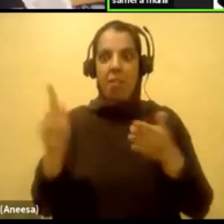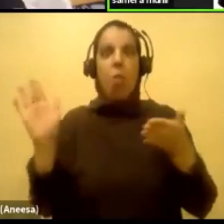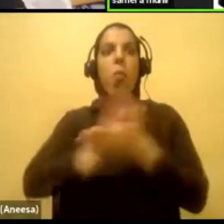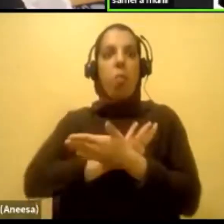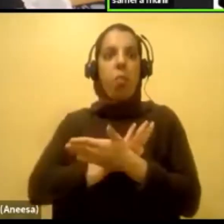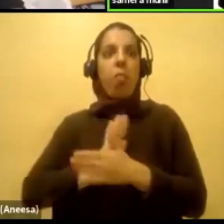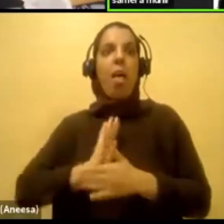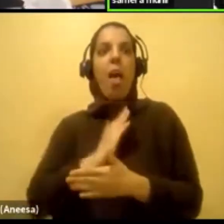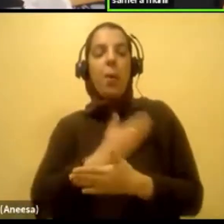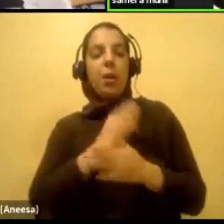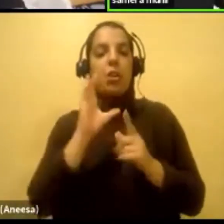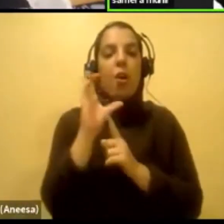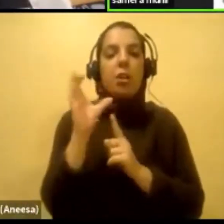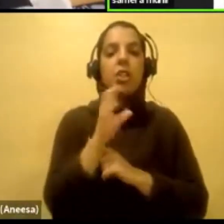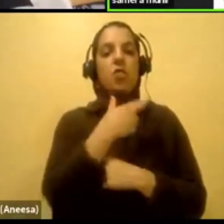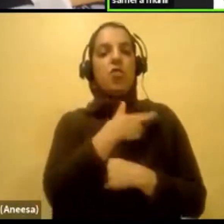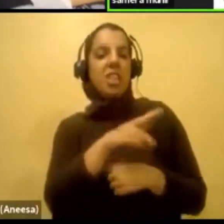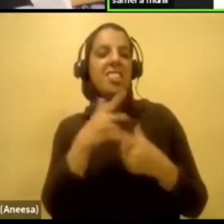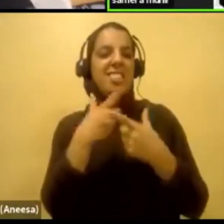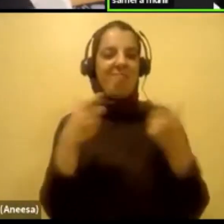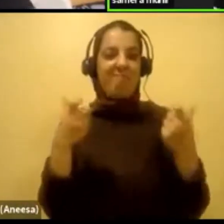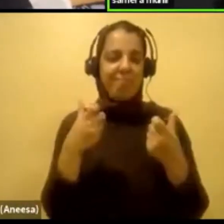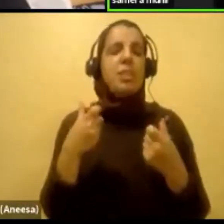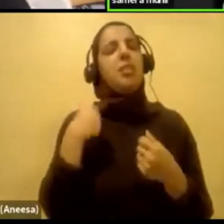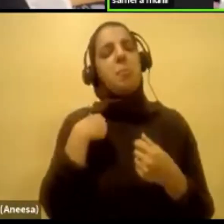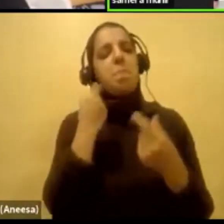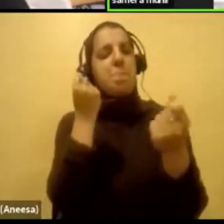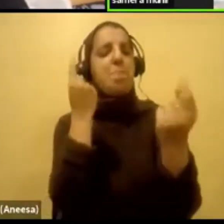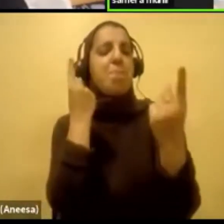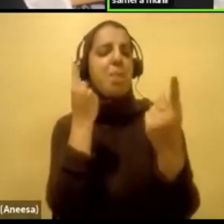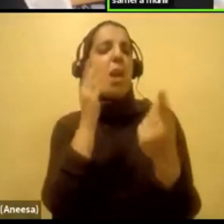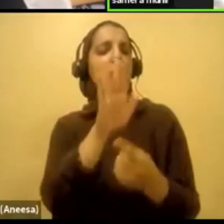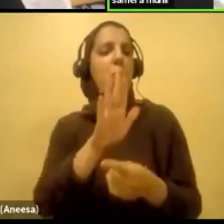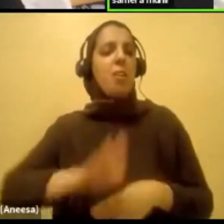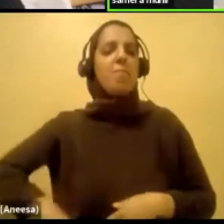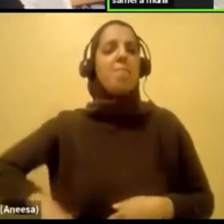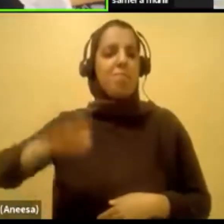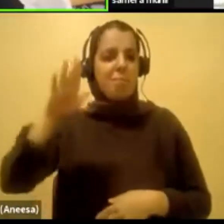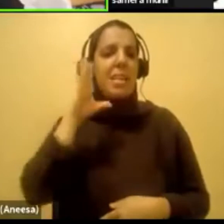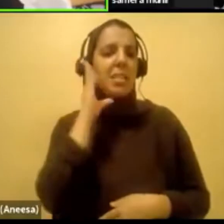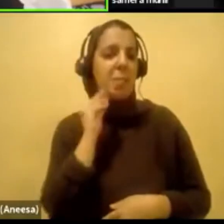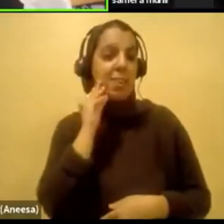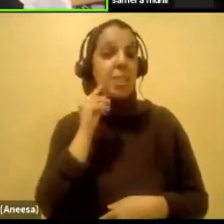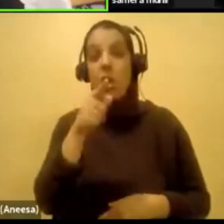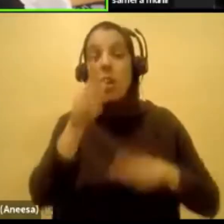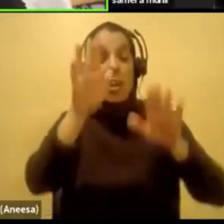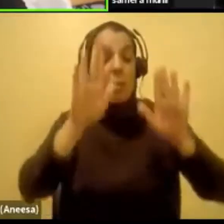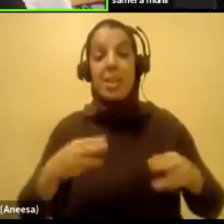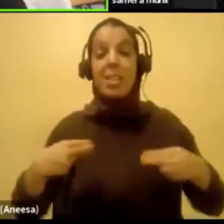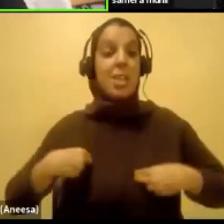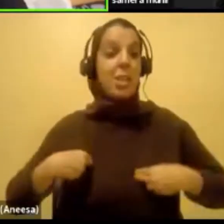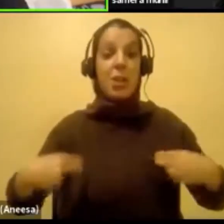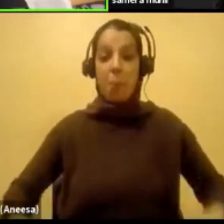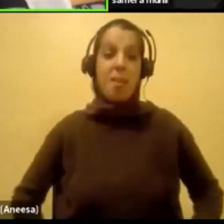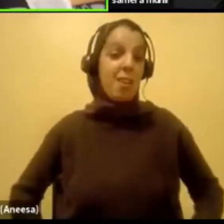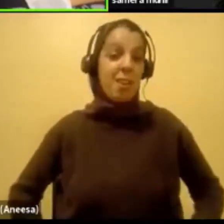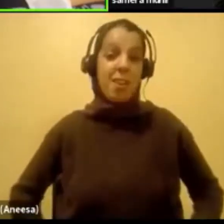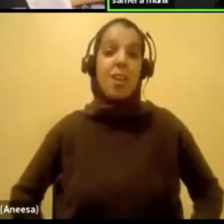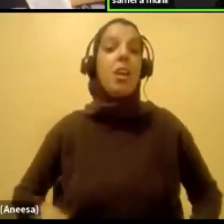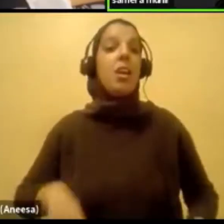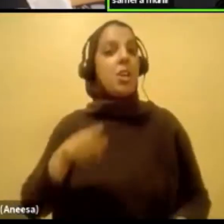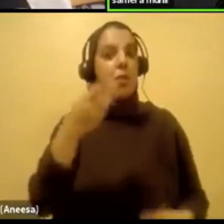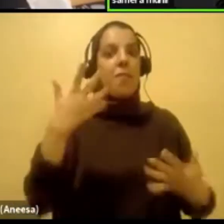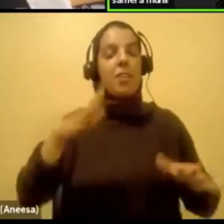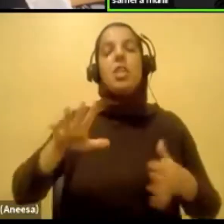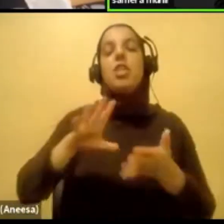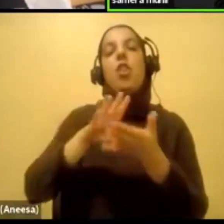totally can empathize with that. And you're an amazing human being. And I love it. You're like, you're, you learn your lesson, not